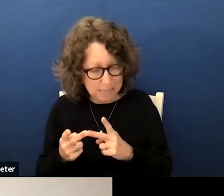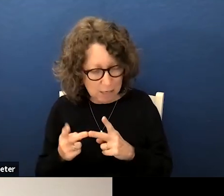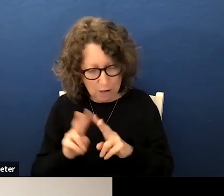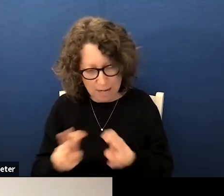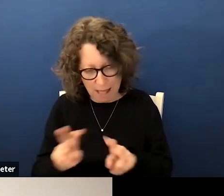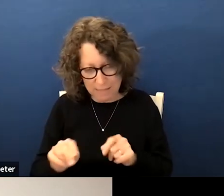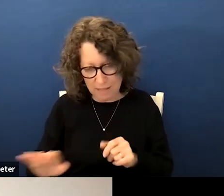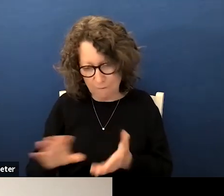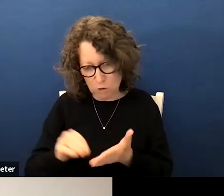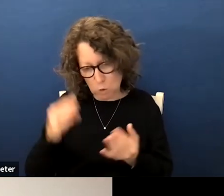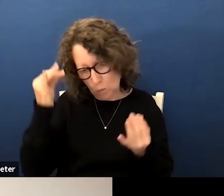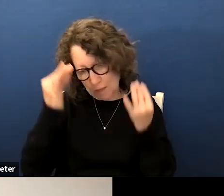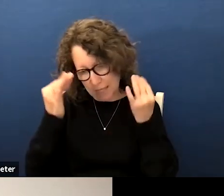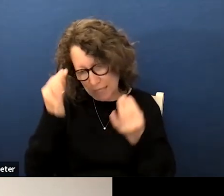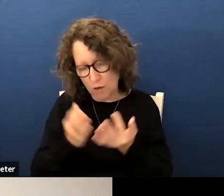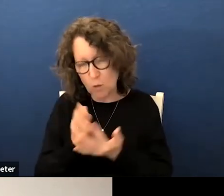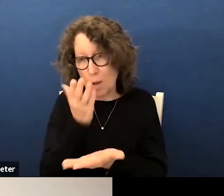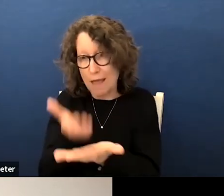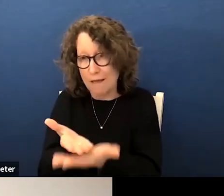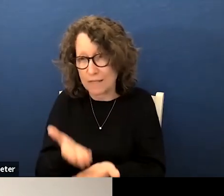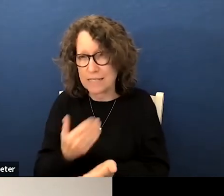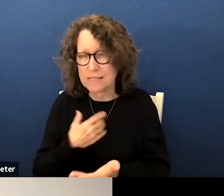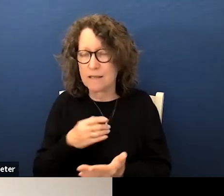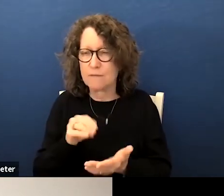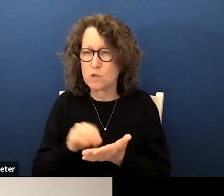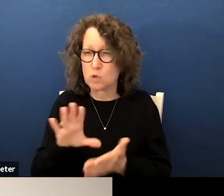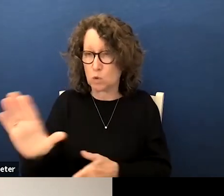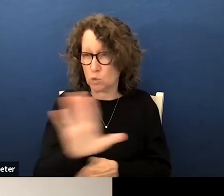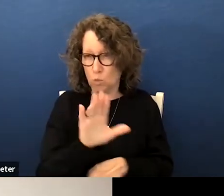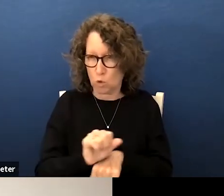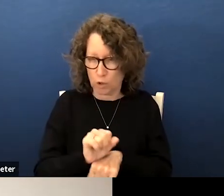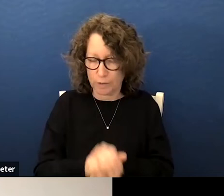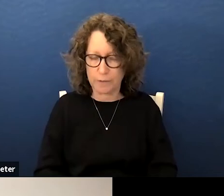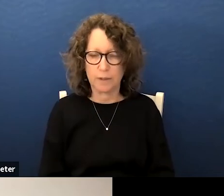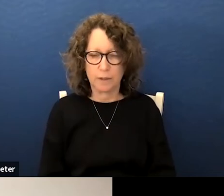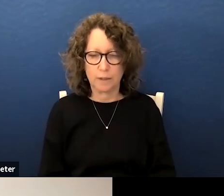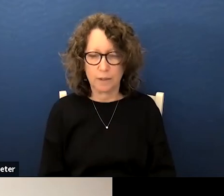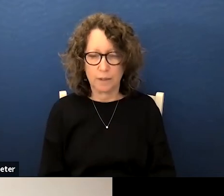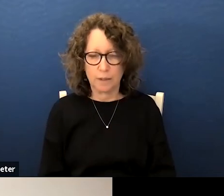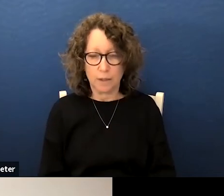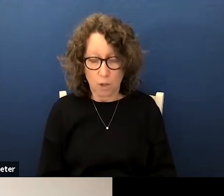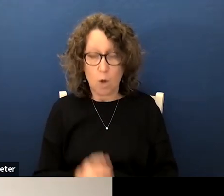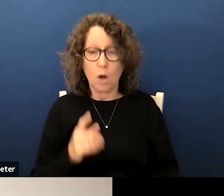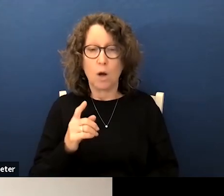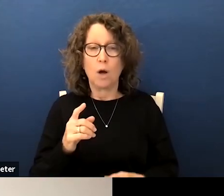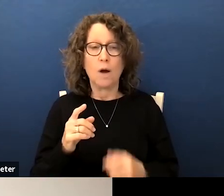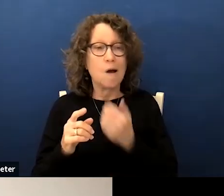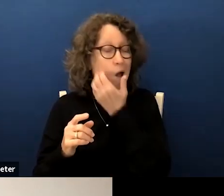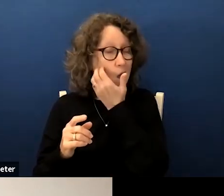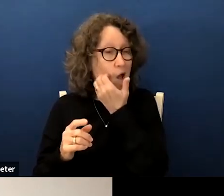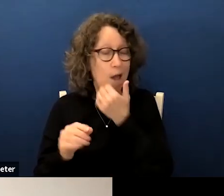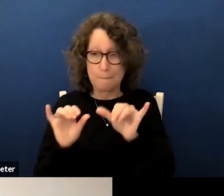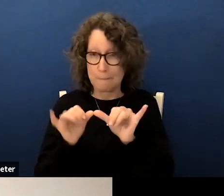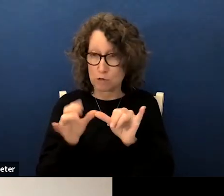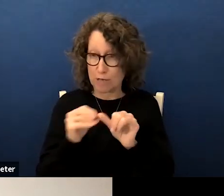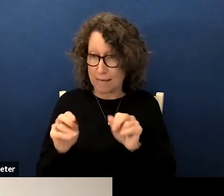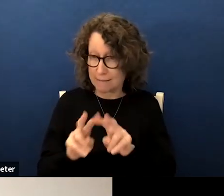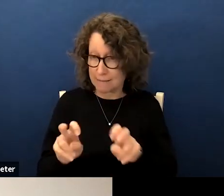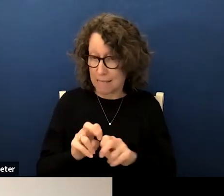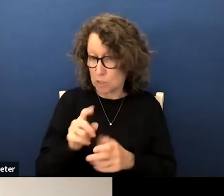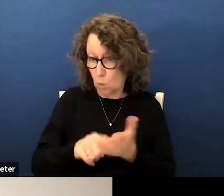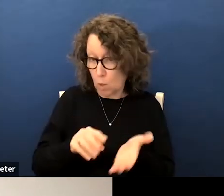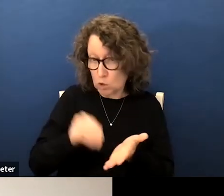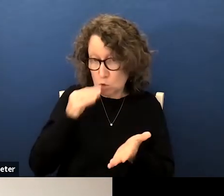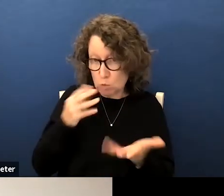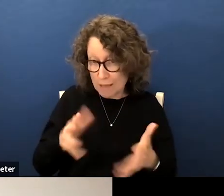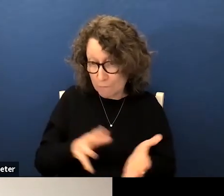of student thinking through evidence of student student work when it comes to measuring and assessing what students have